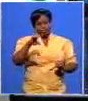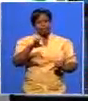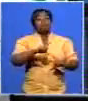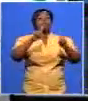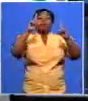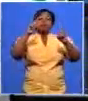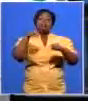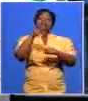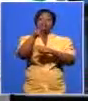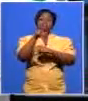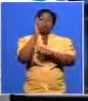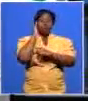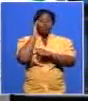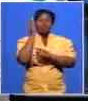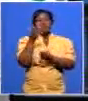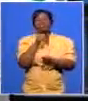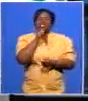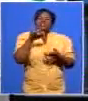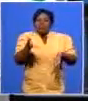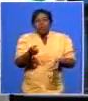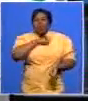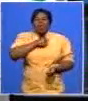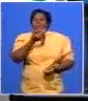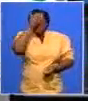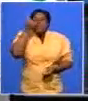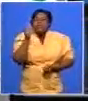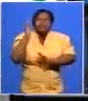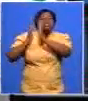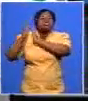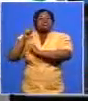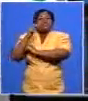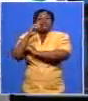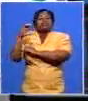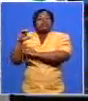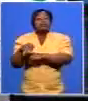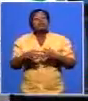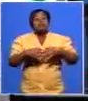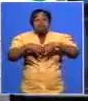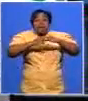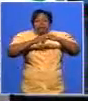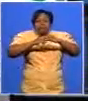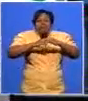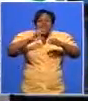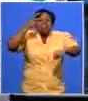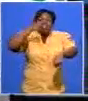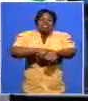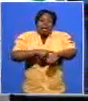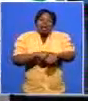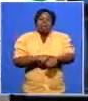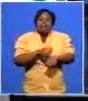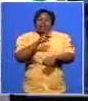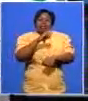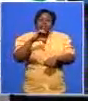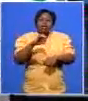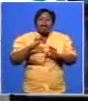helen will make that two points because it does know the history of the anc that at the beginning where it started what kind what was the character of the